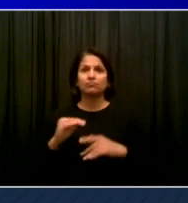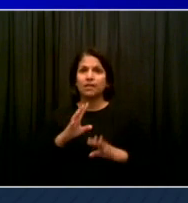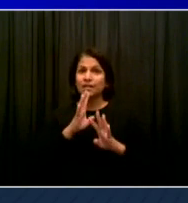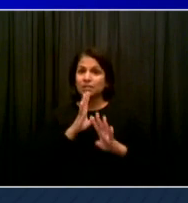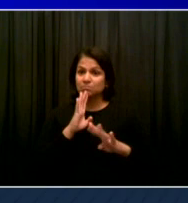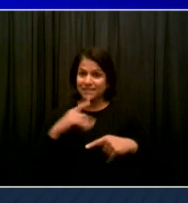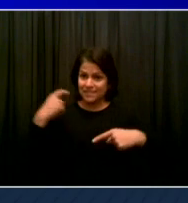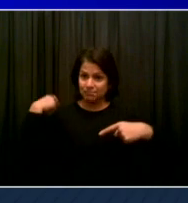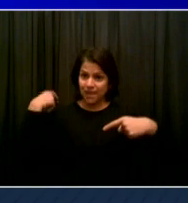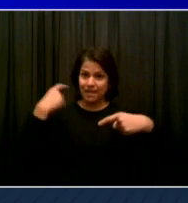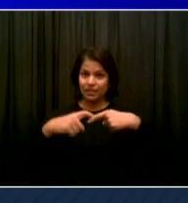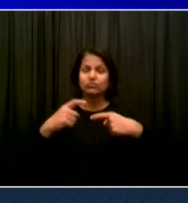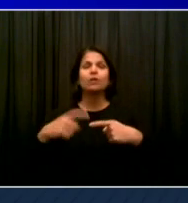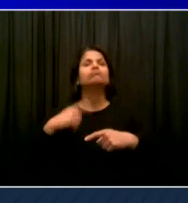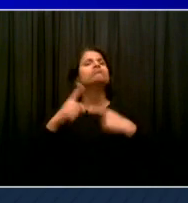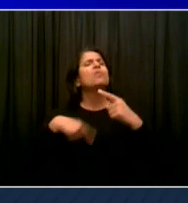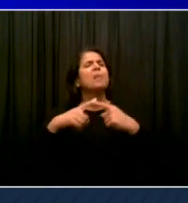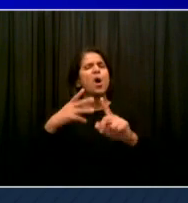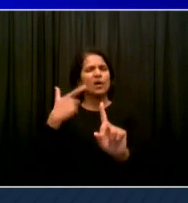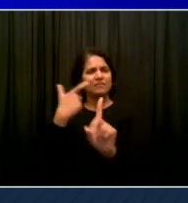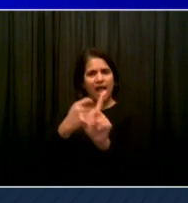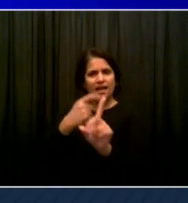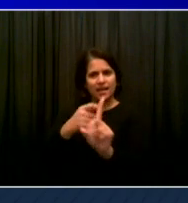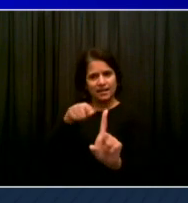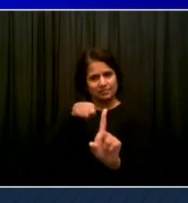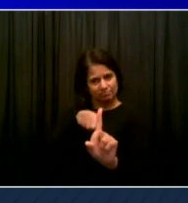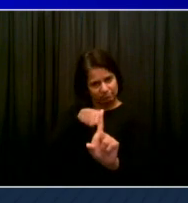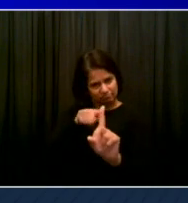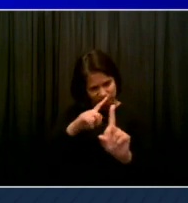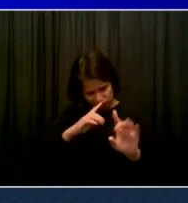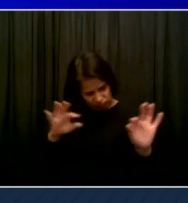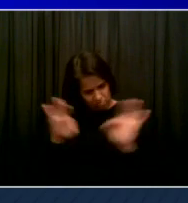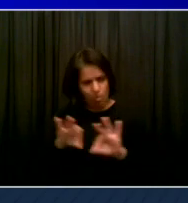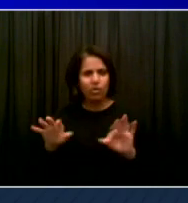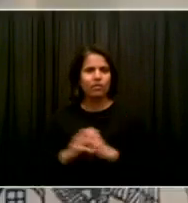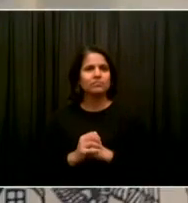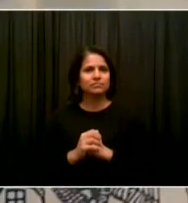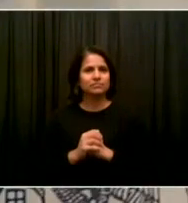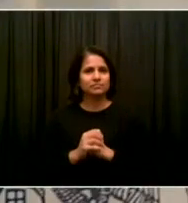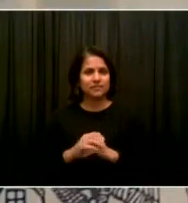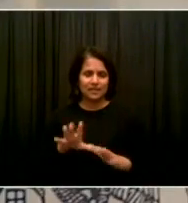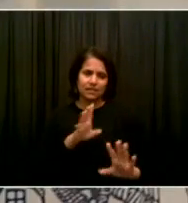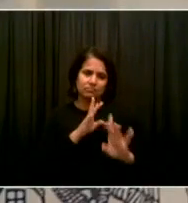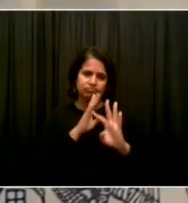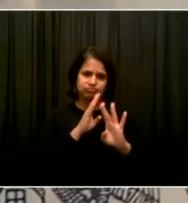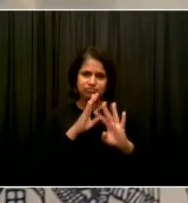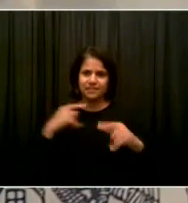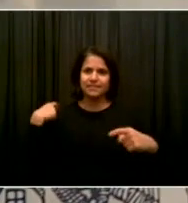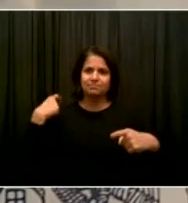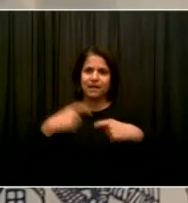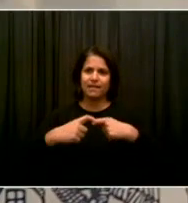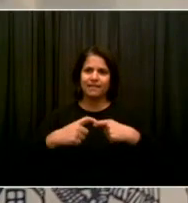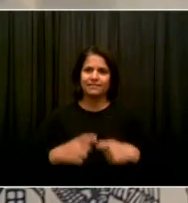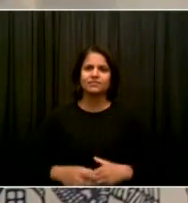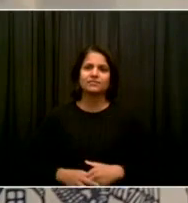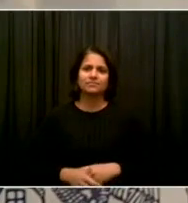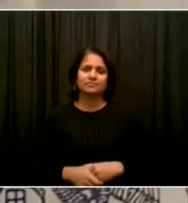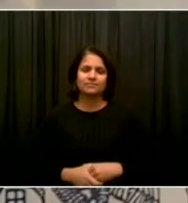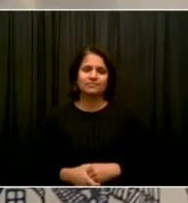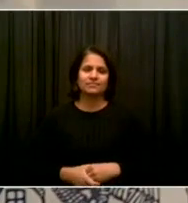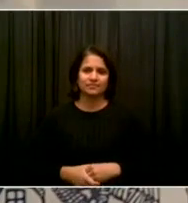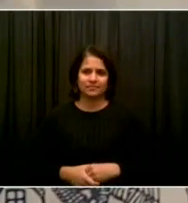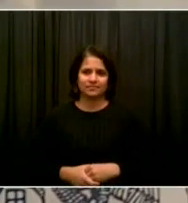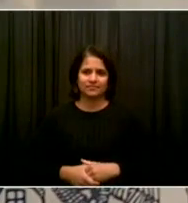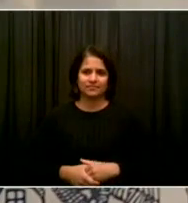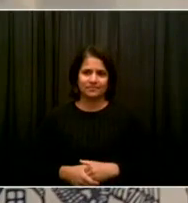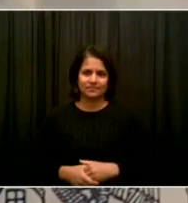vaccinated to address Omicron. Las vacunas son la mejor manera de detener a Omicron.